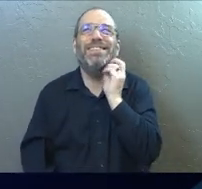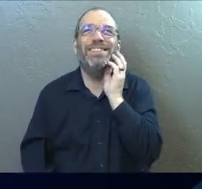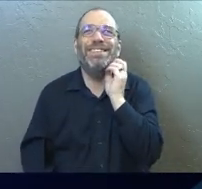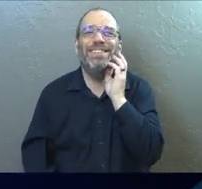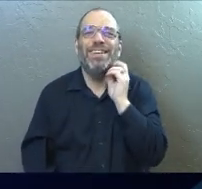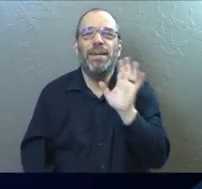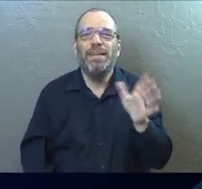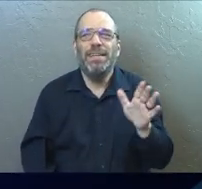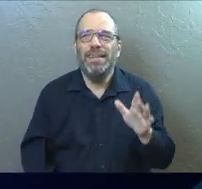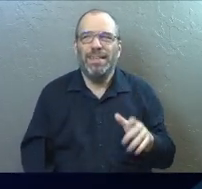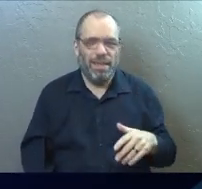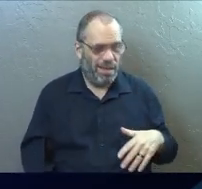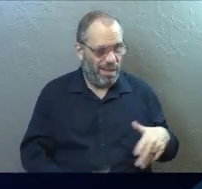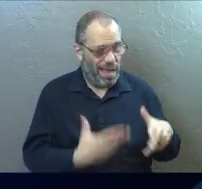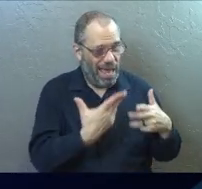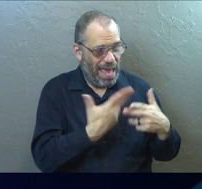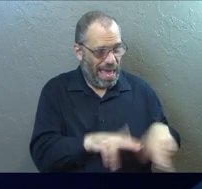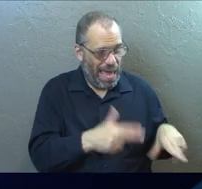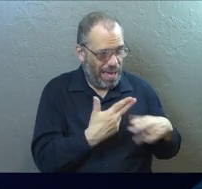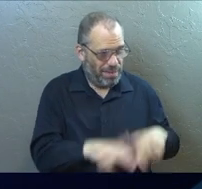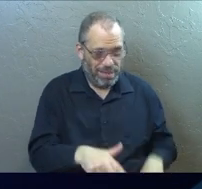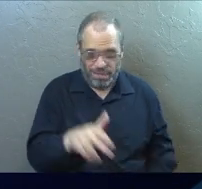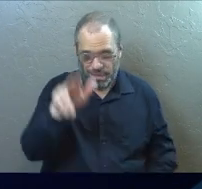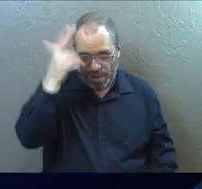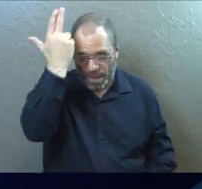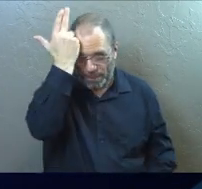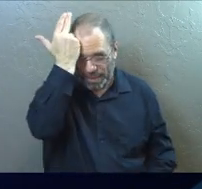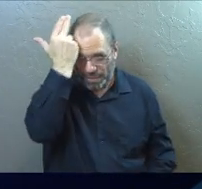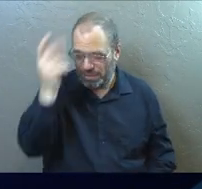You're like, I'm about eggs, bunnies, and lunch right now.